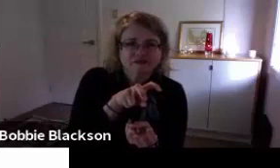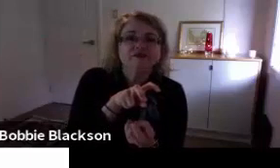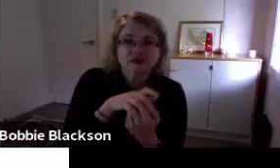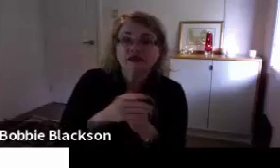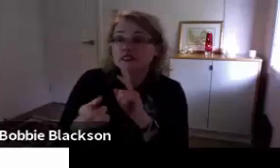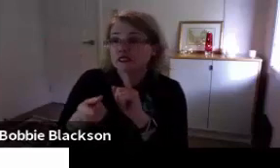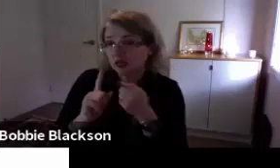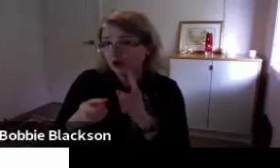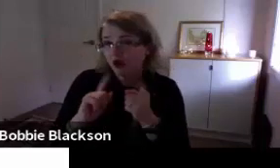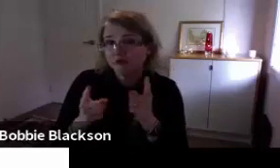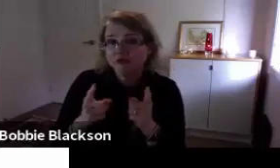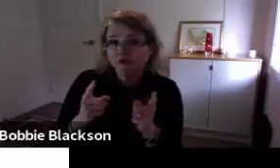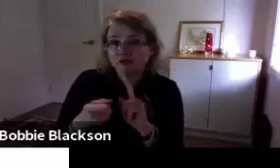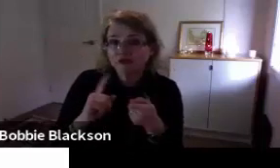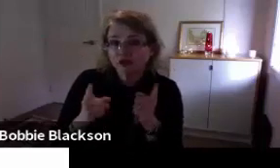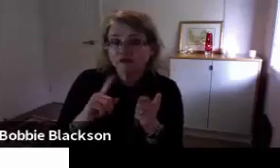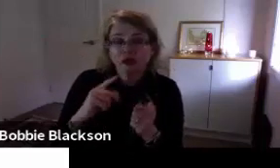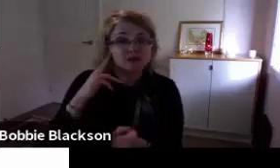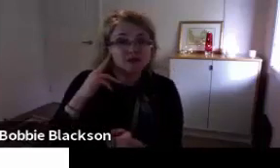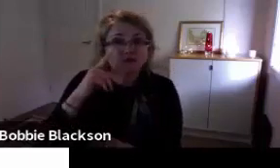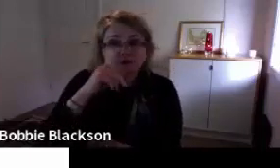So you may get some information from each.